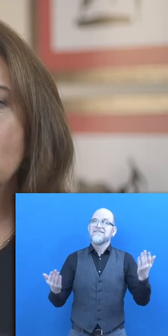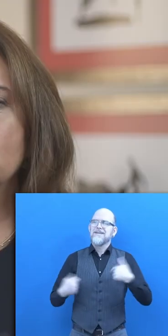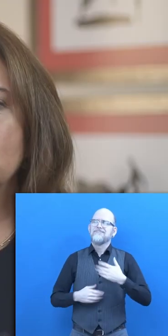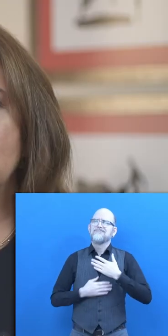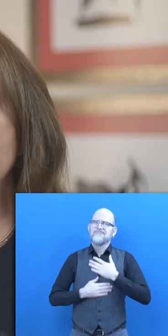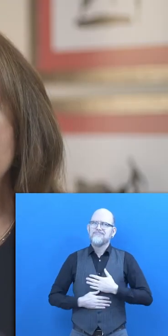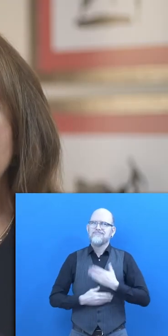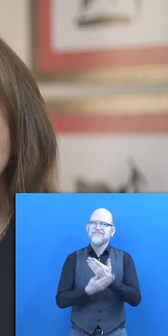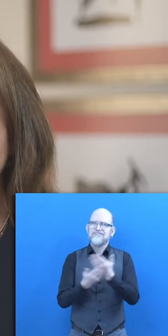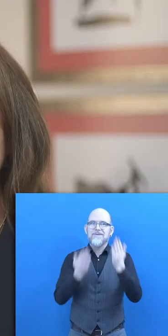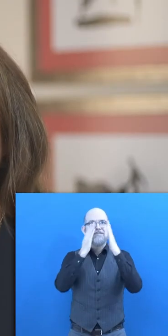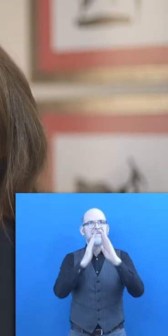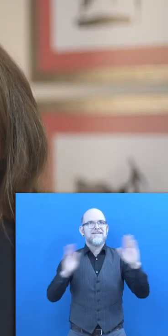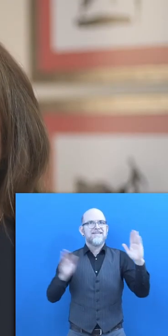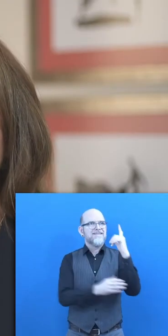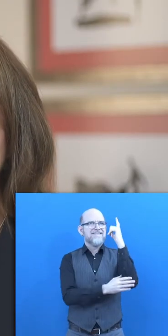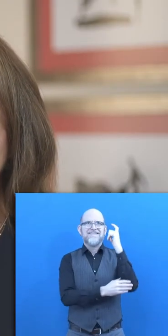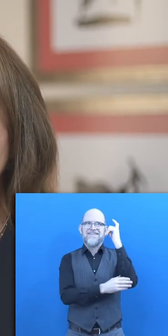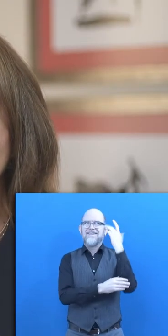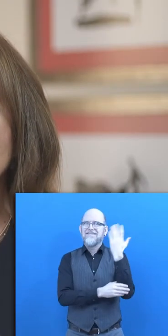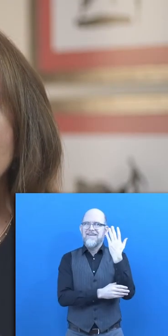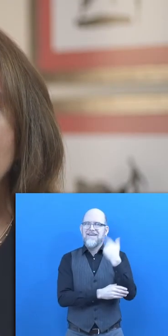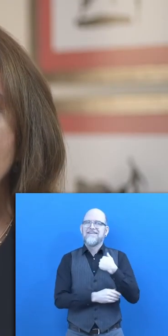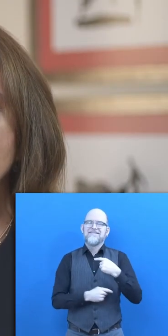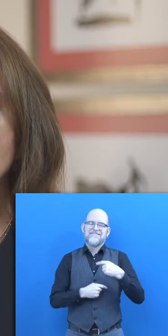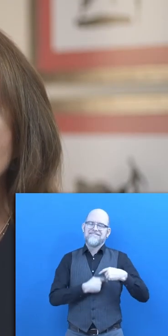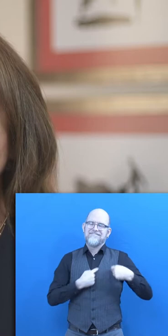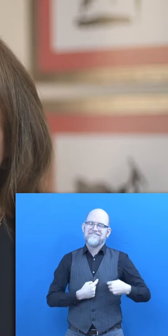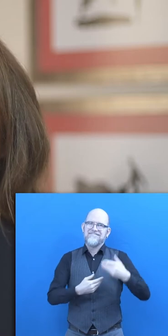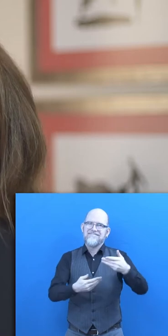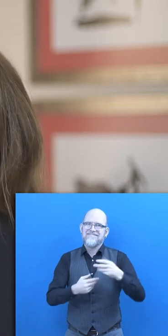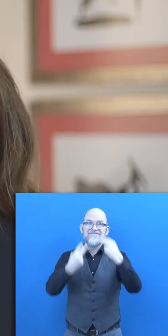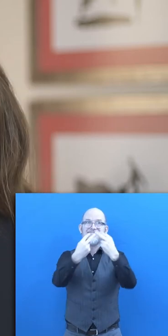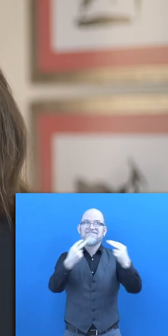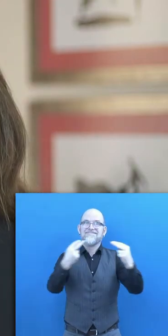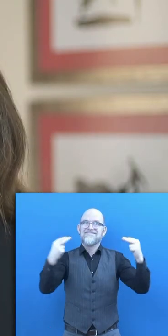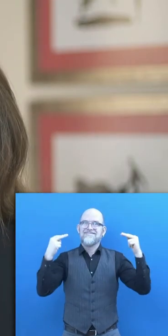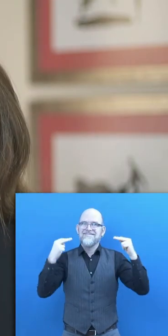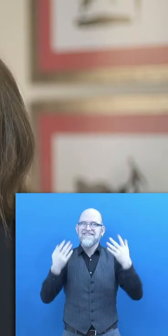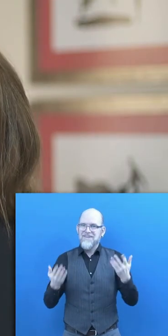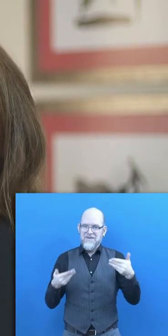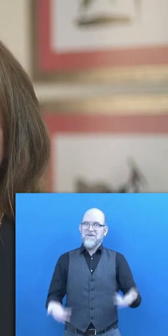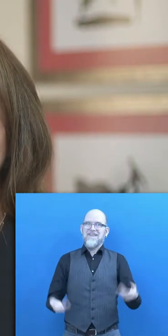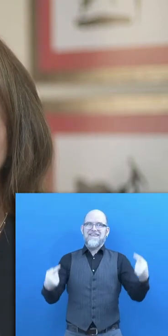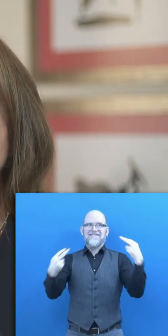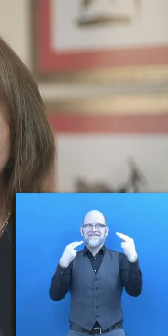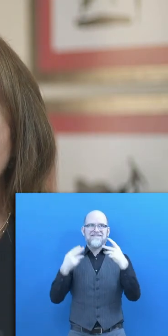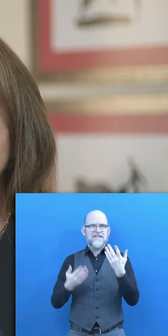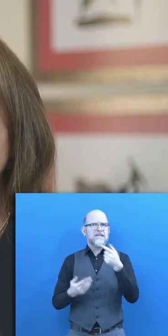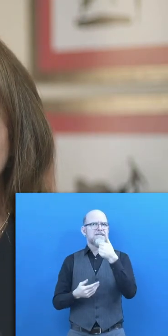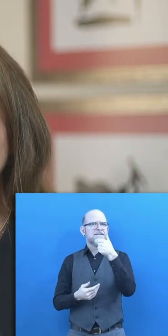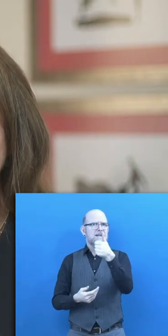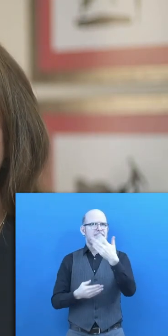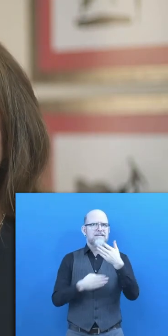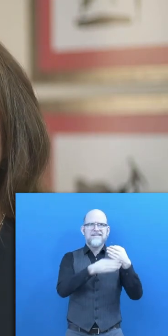I would like to start my presentation welcoming the audience that is joining us today, sharing and learning about